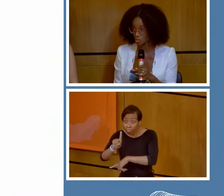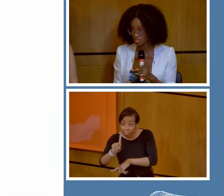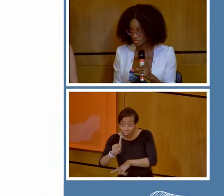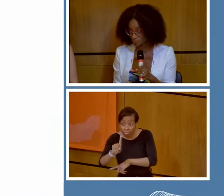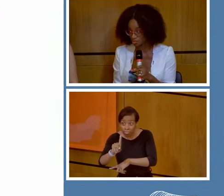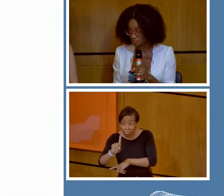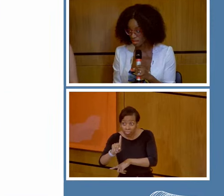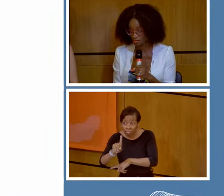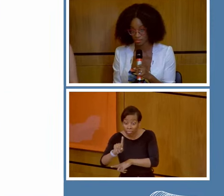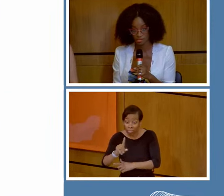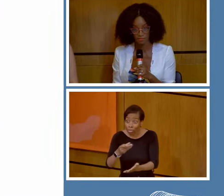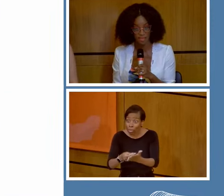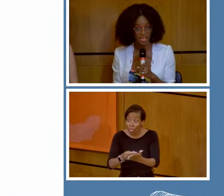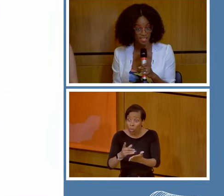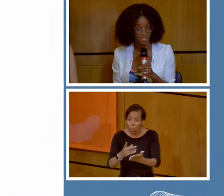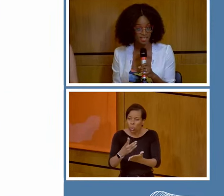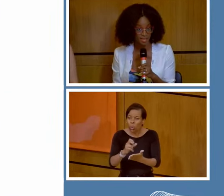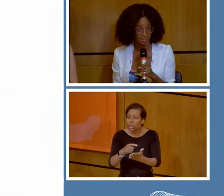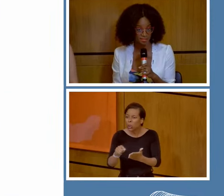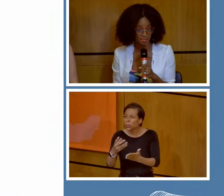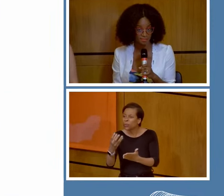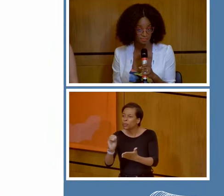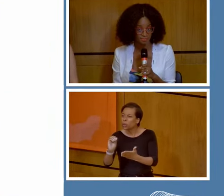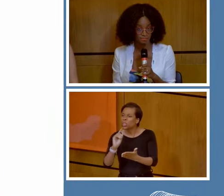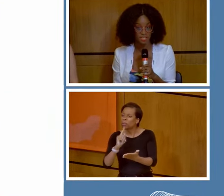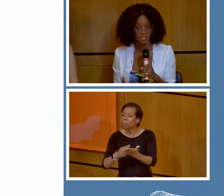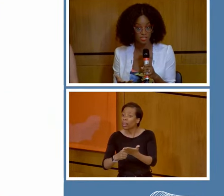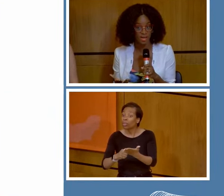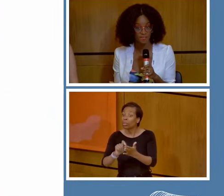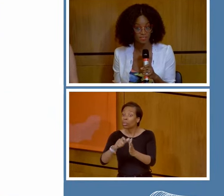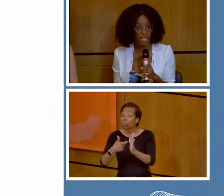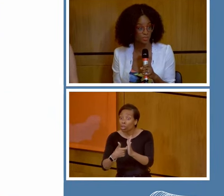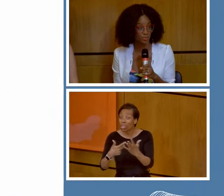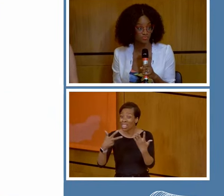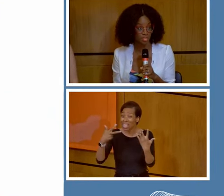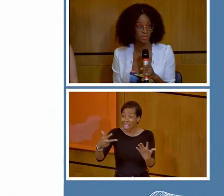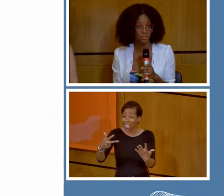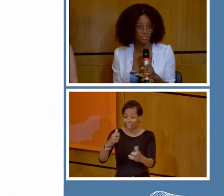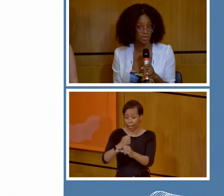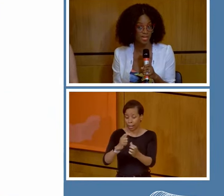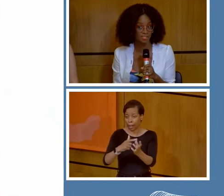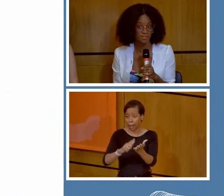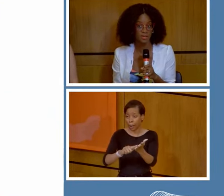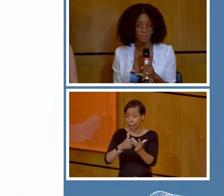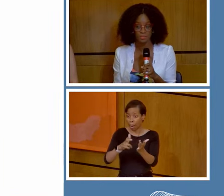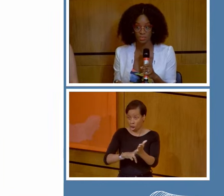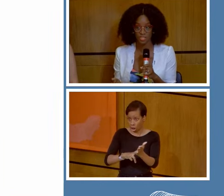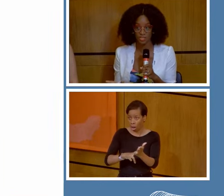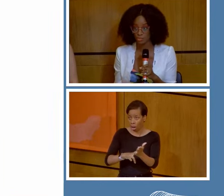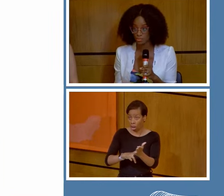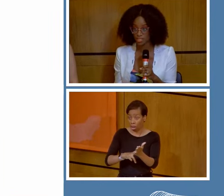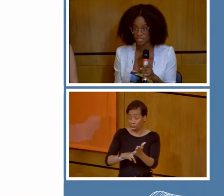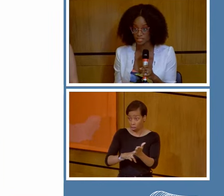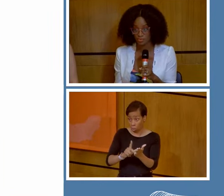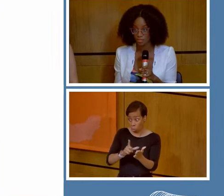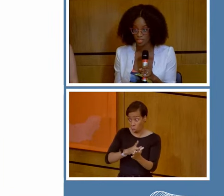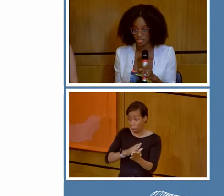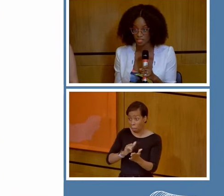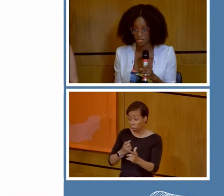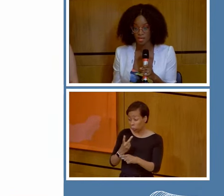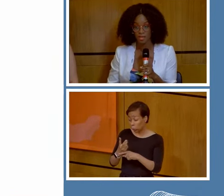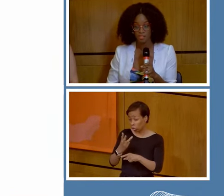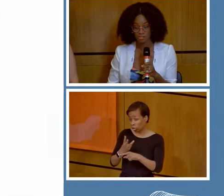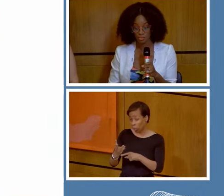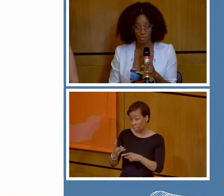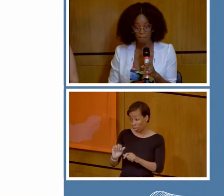between 20 to 40 pounds for eight gallons, because you haven't had running water in your house between two weeks, three